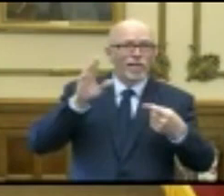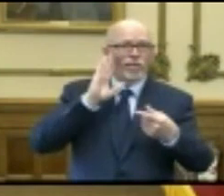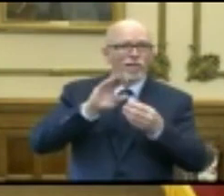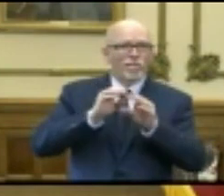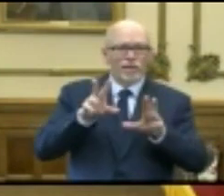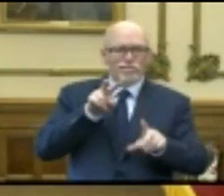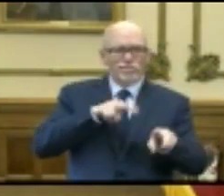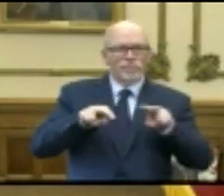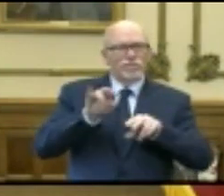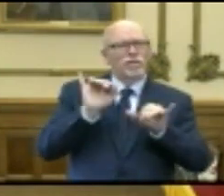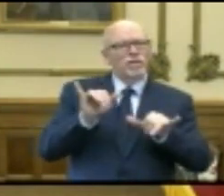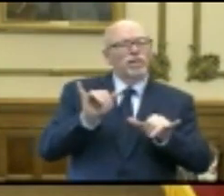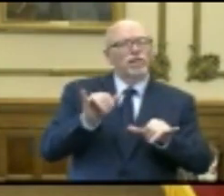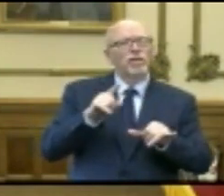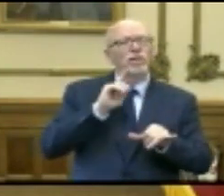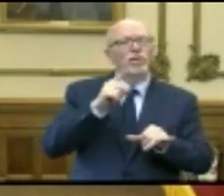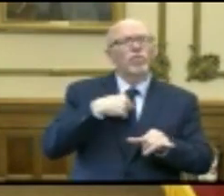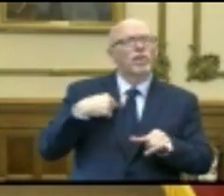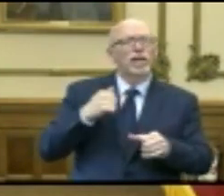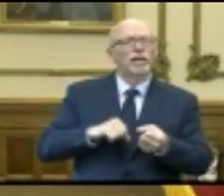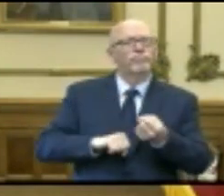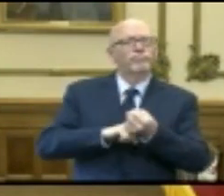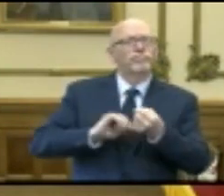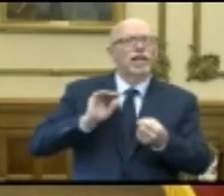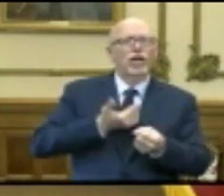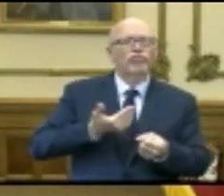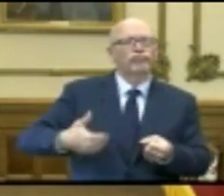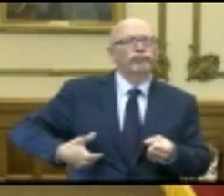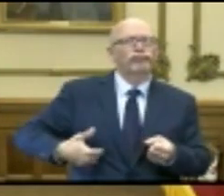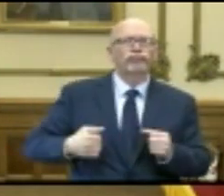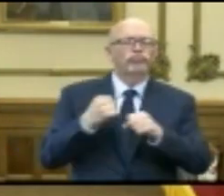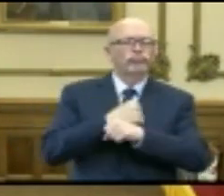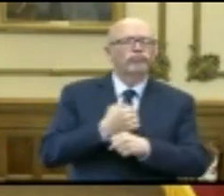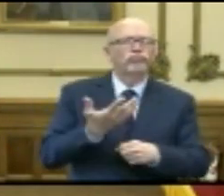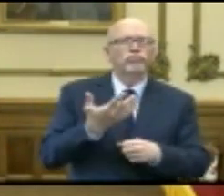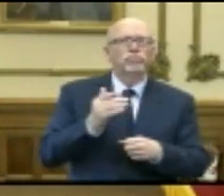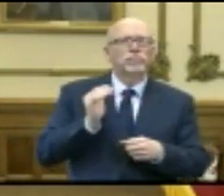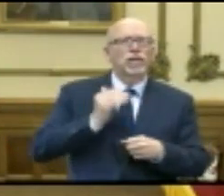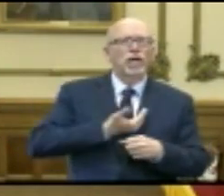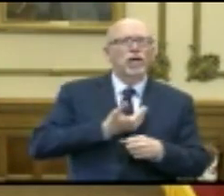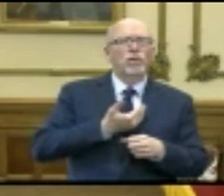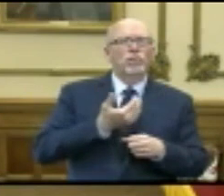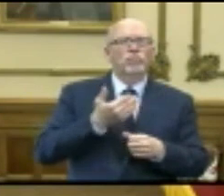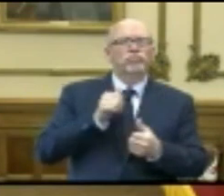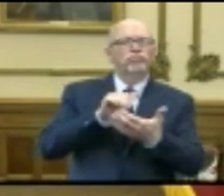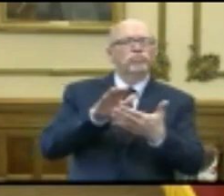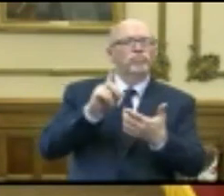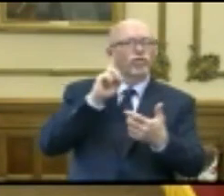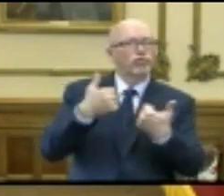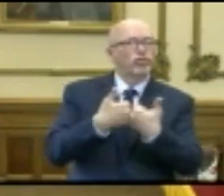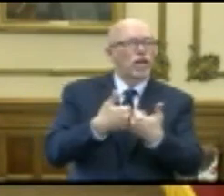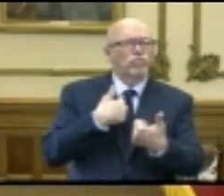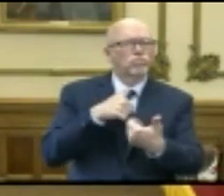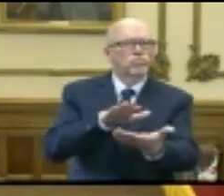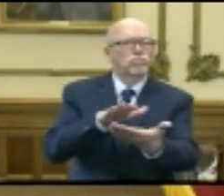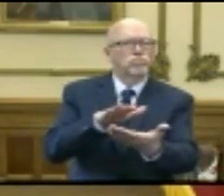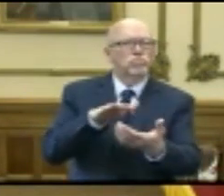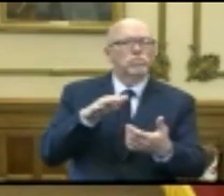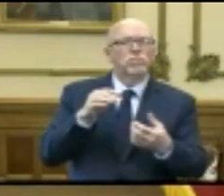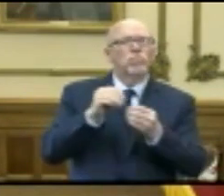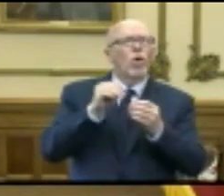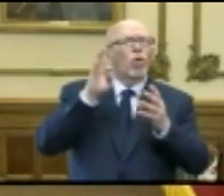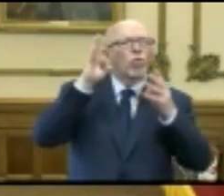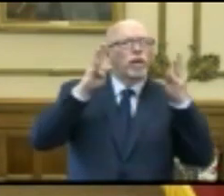to sort of bolster our resolve, to tackle these challenges through creative